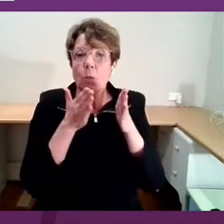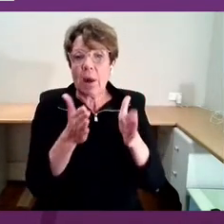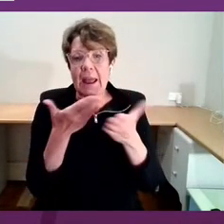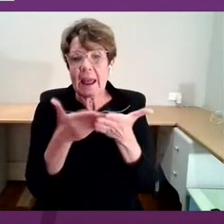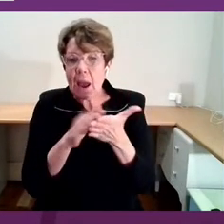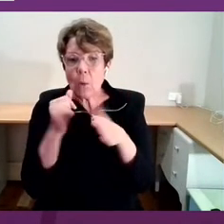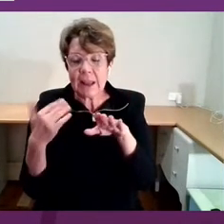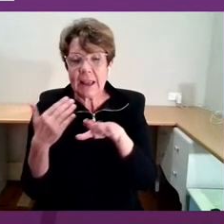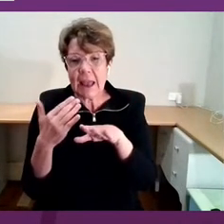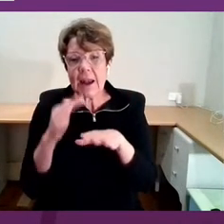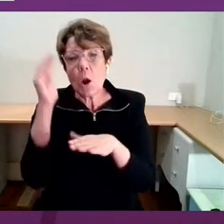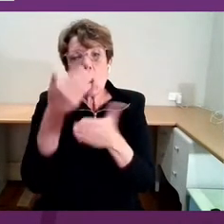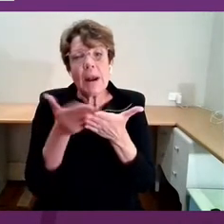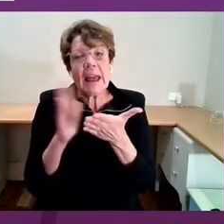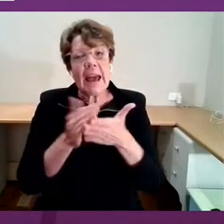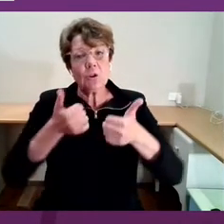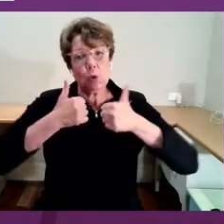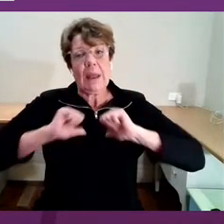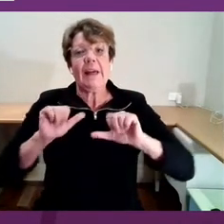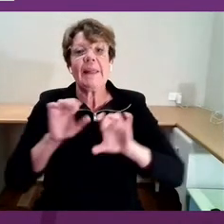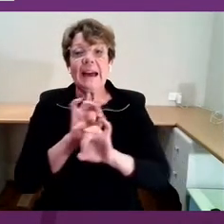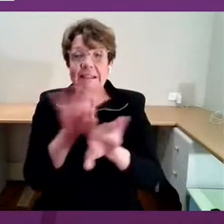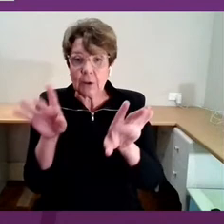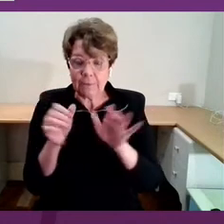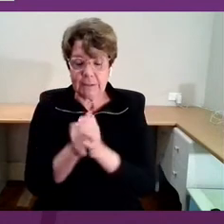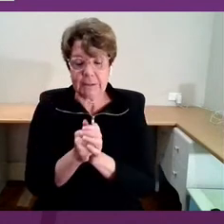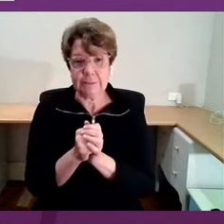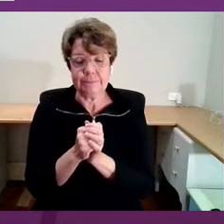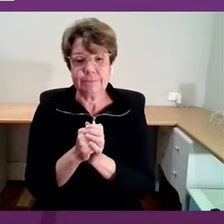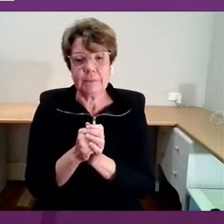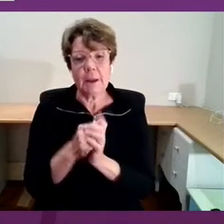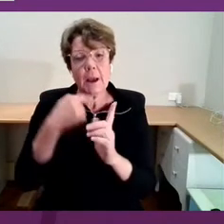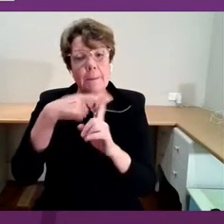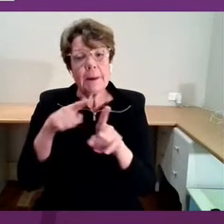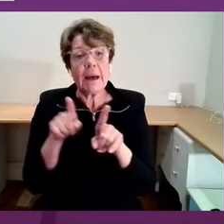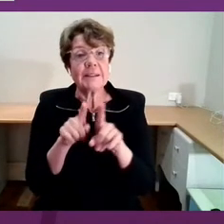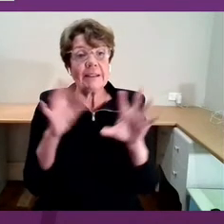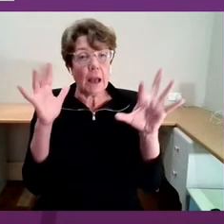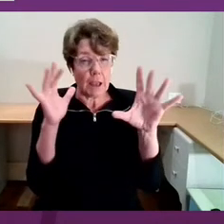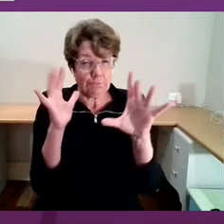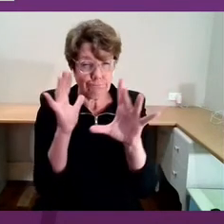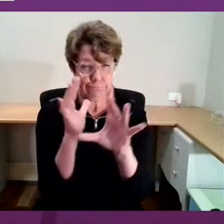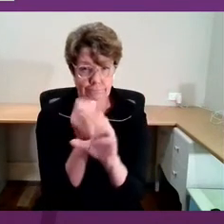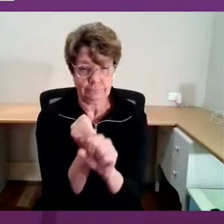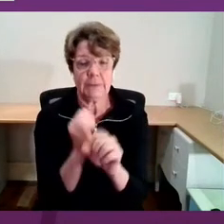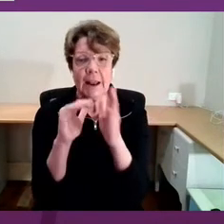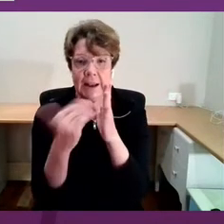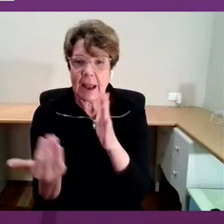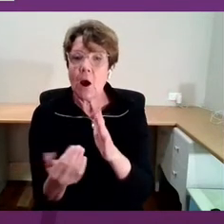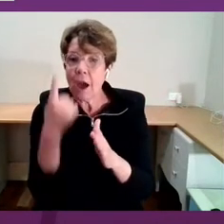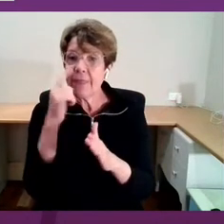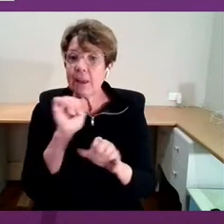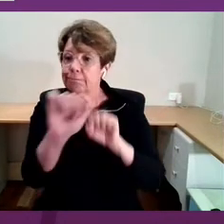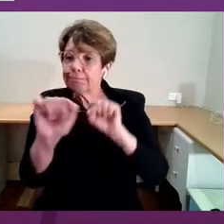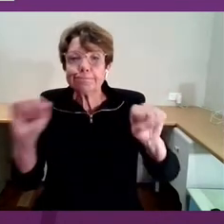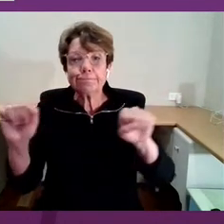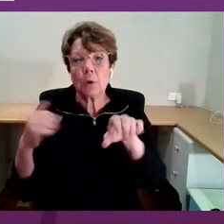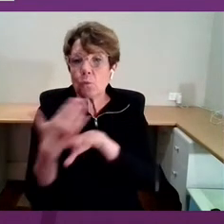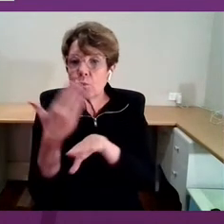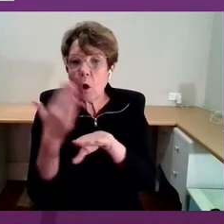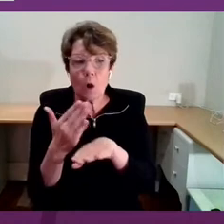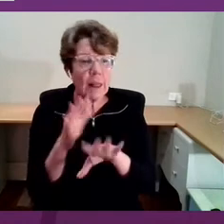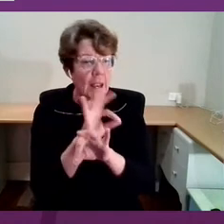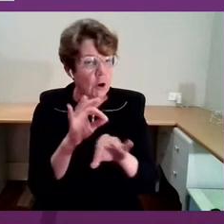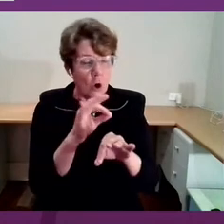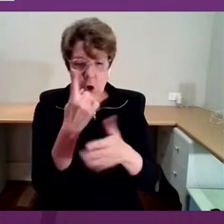learn how to heal ourselves. And as I conclude, I think that you have a role not only in helping us make that